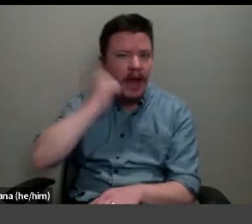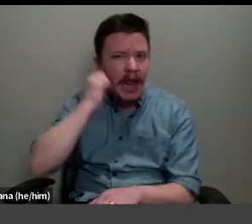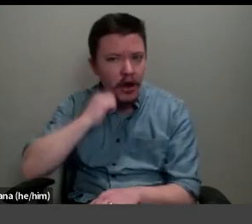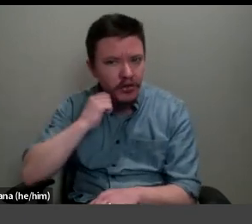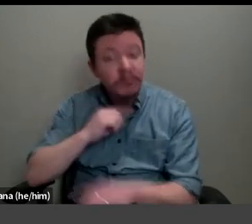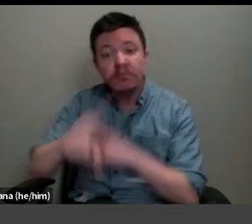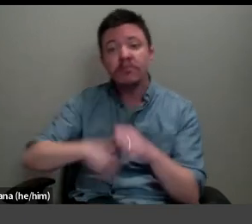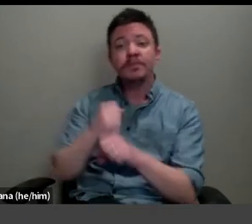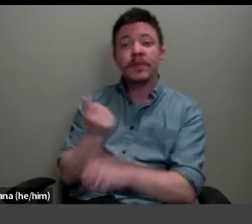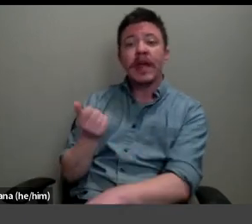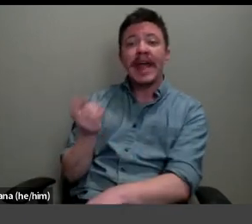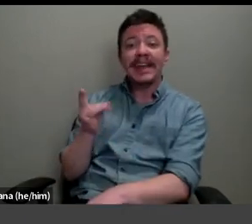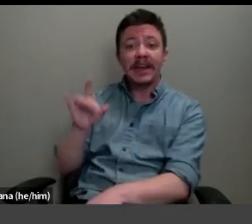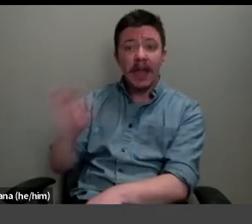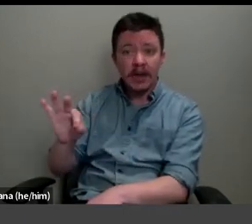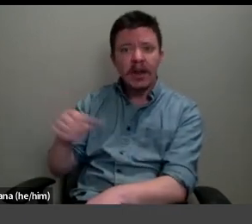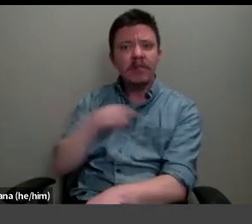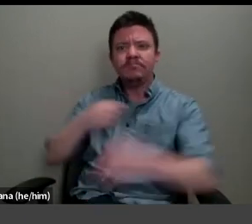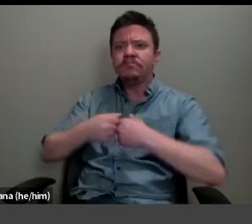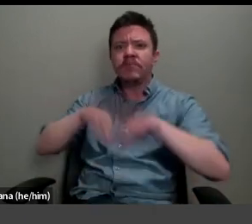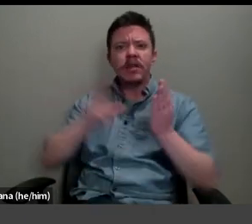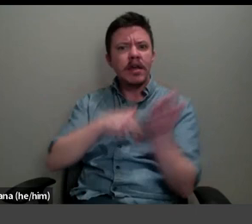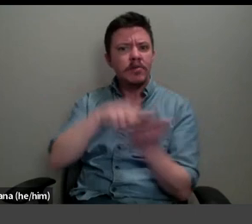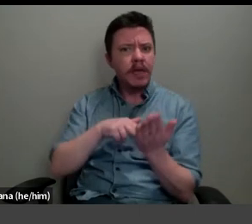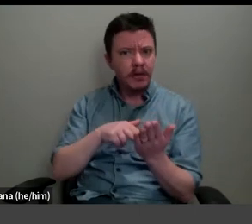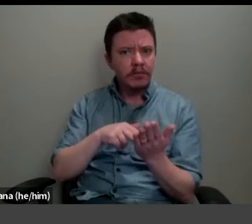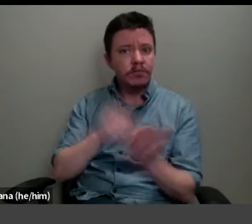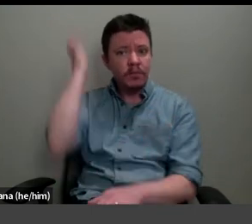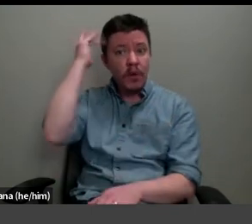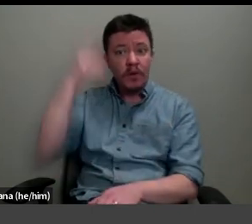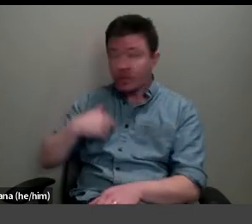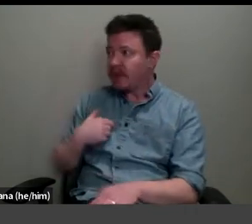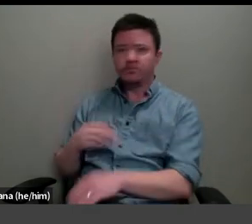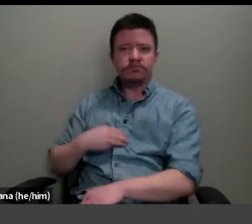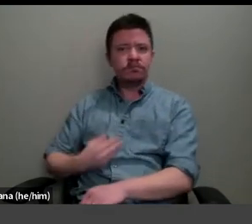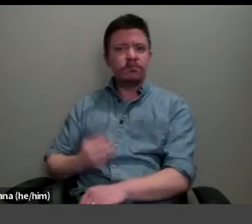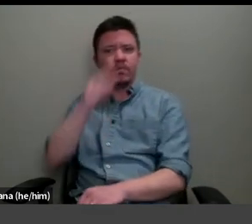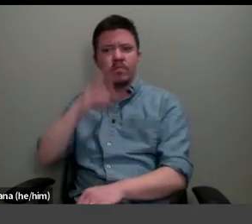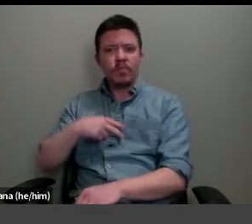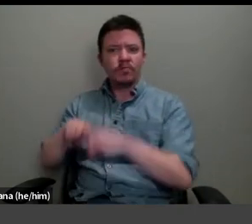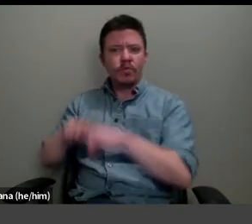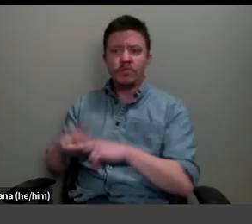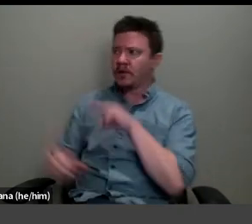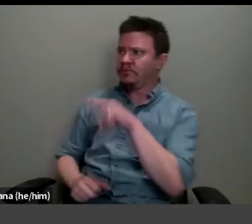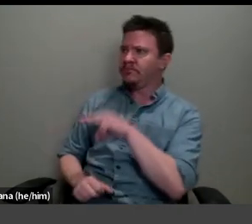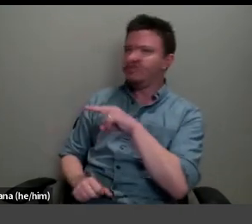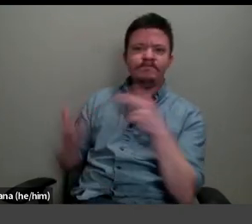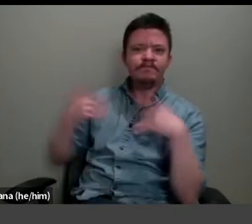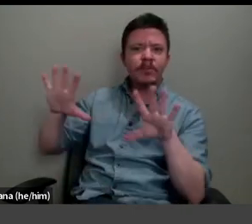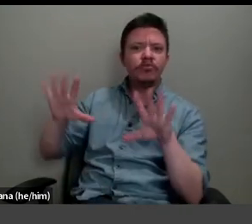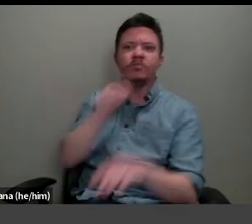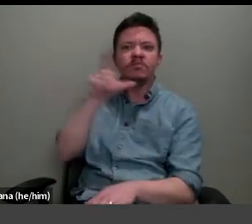1889, he gave up painting directly in front of the model, in order to start painting from memory.